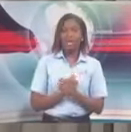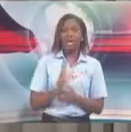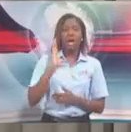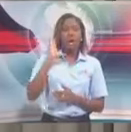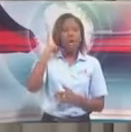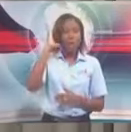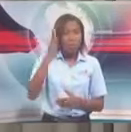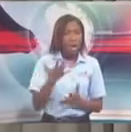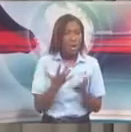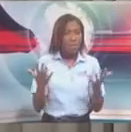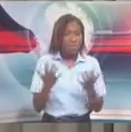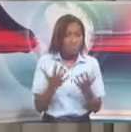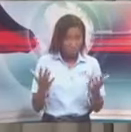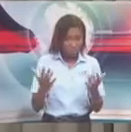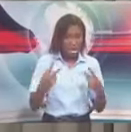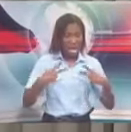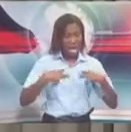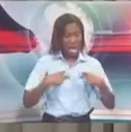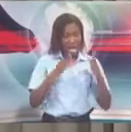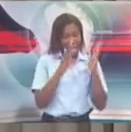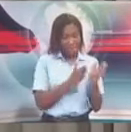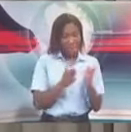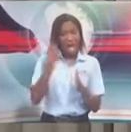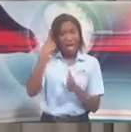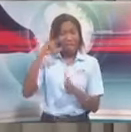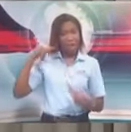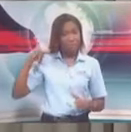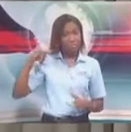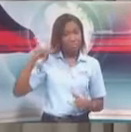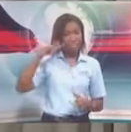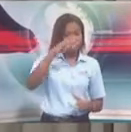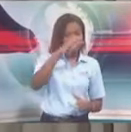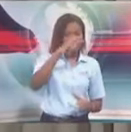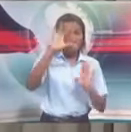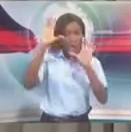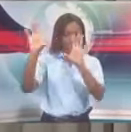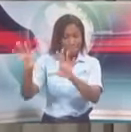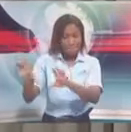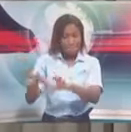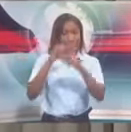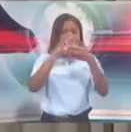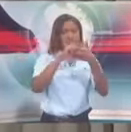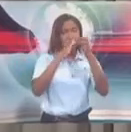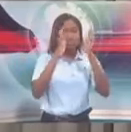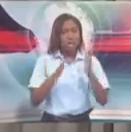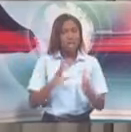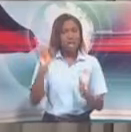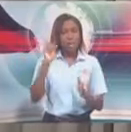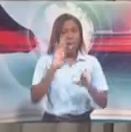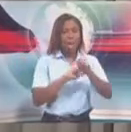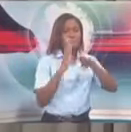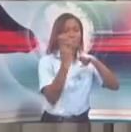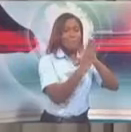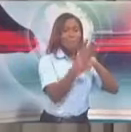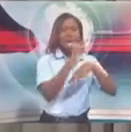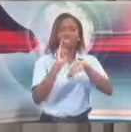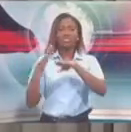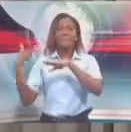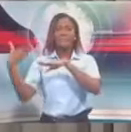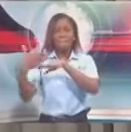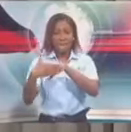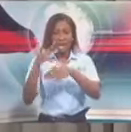planning an operation for Caribbean Airlines to go to both Barbados and Jamaica to bring back our local students.